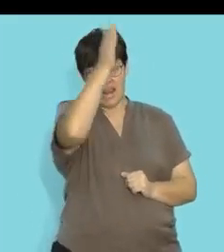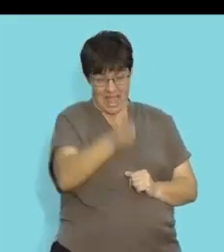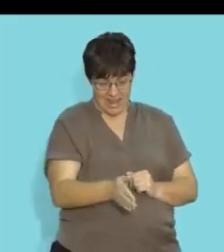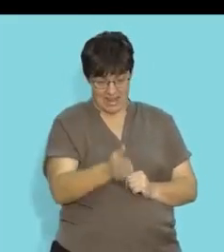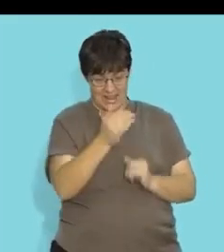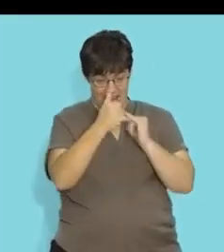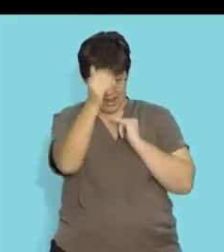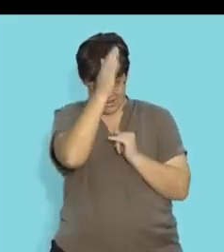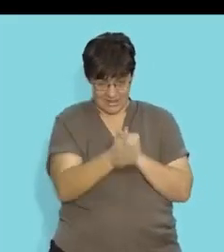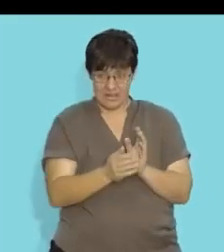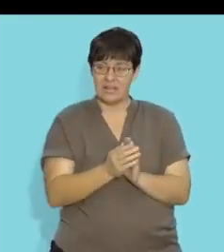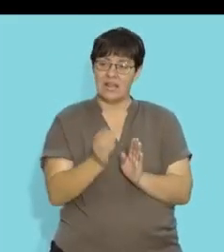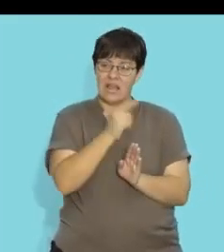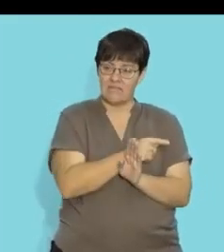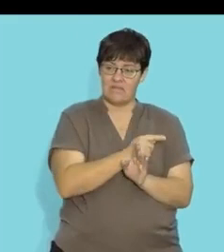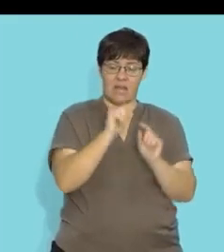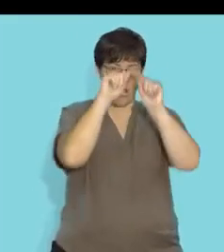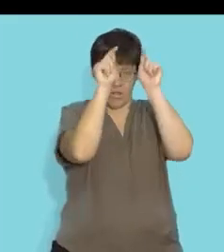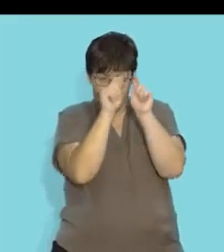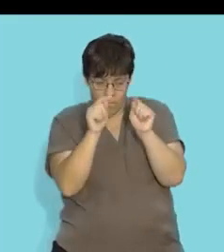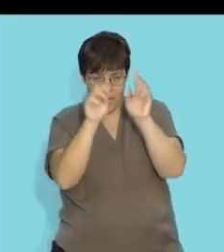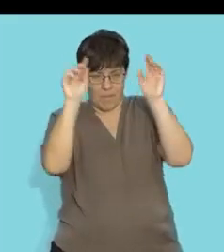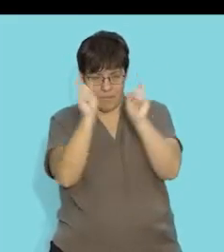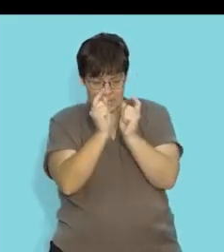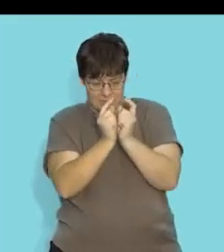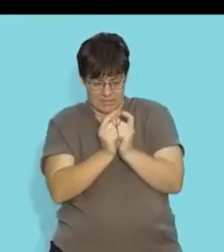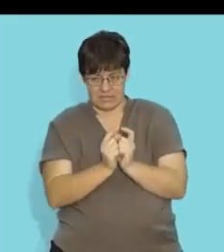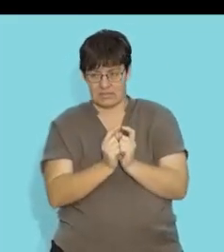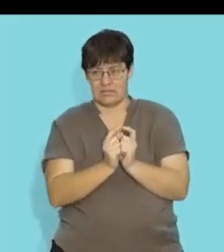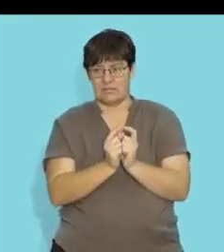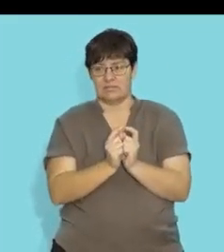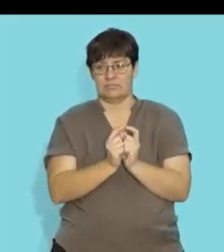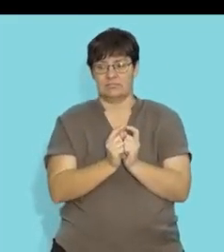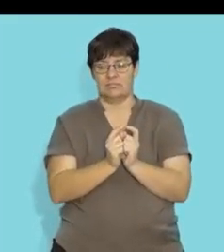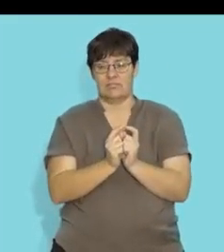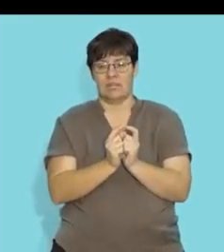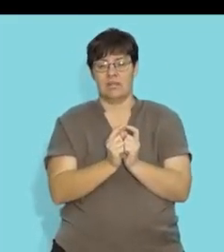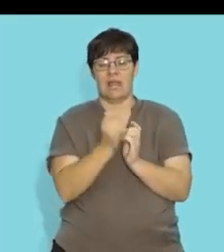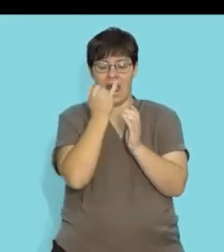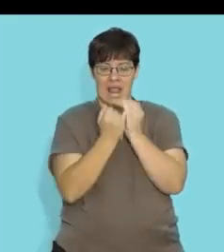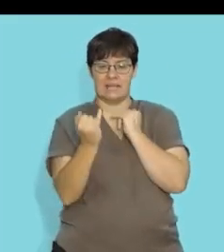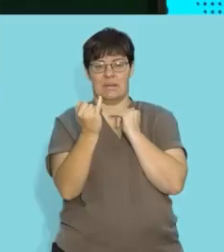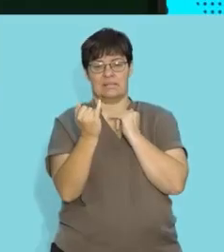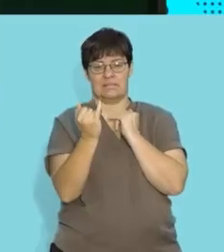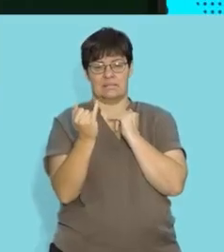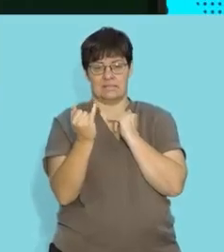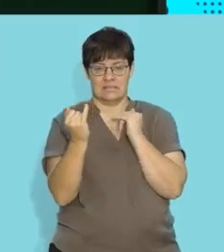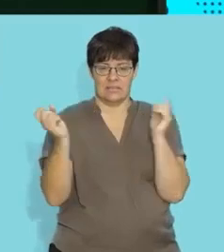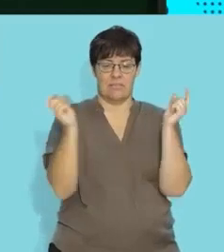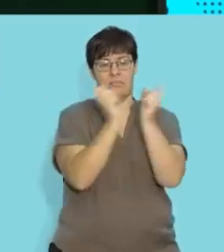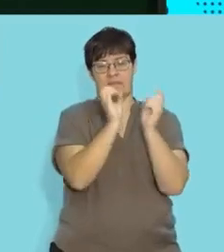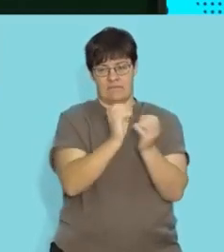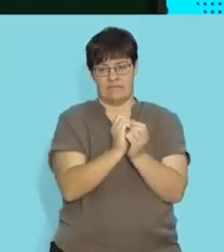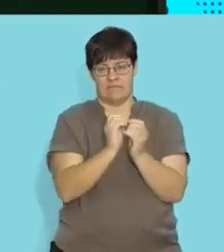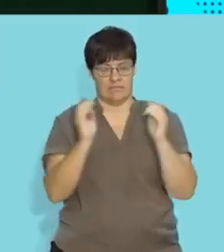we find the homologous pairs of chromosomes meeting and they meet in a very independent fashion so we talk about